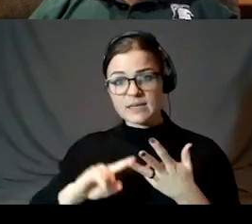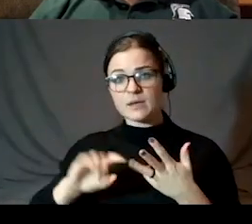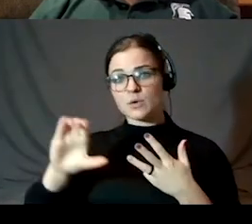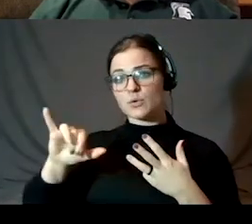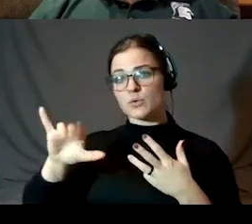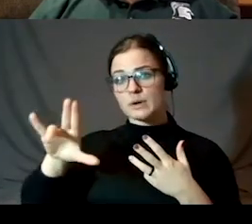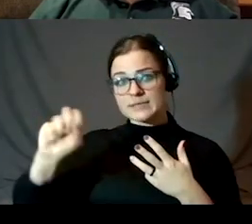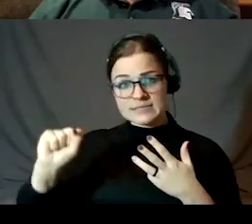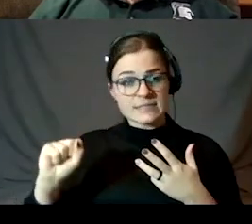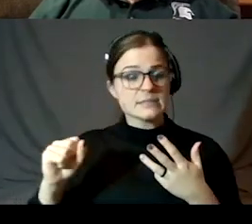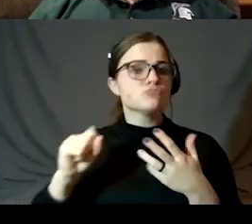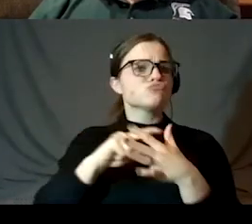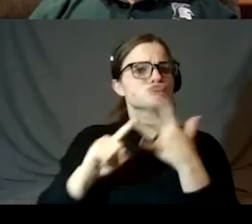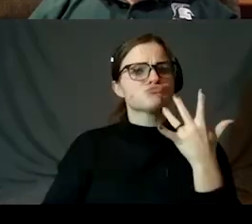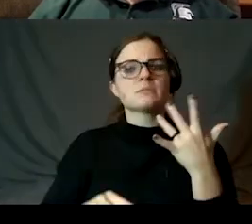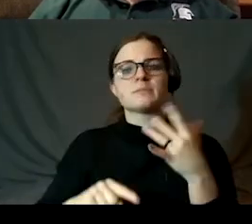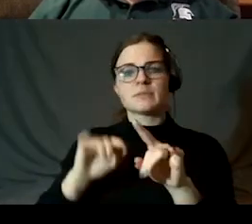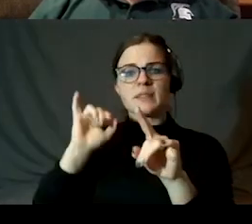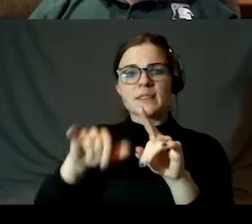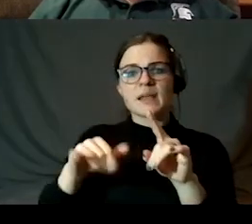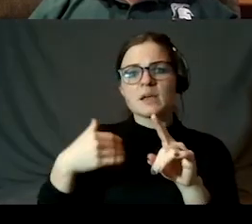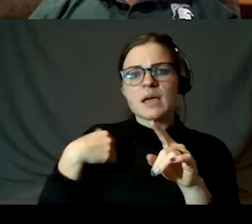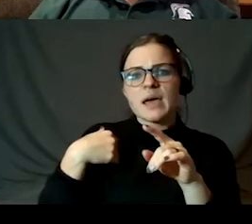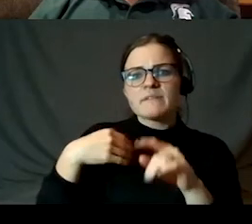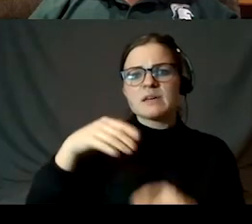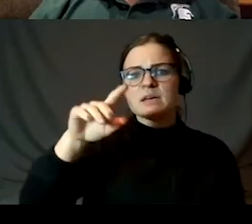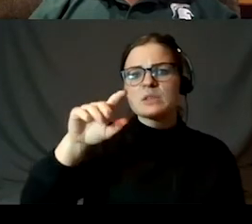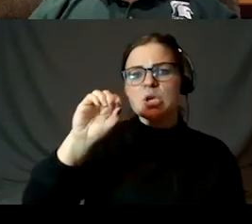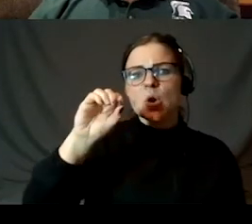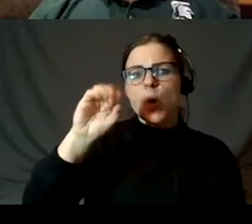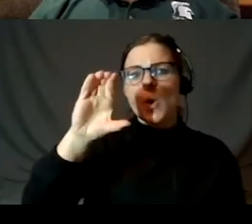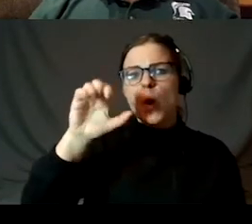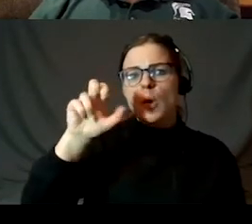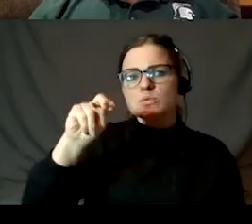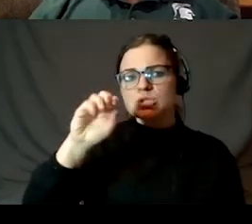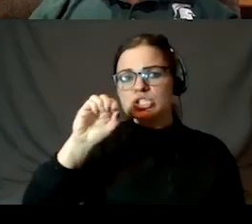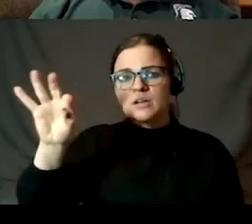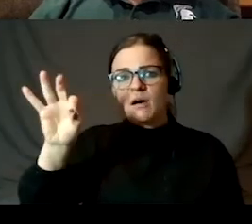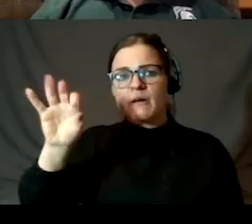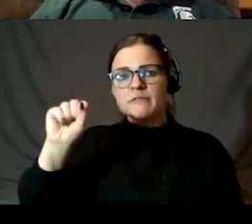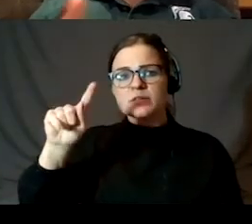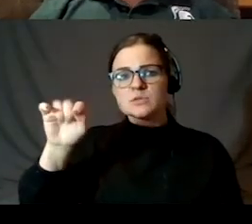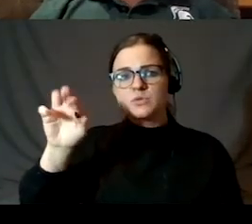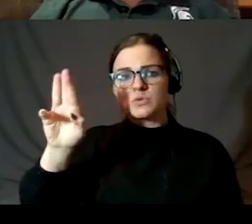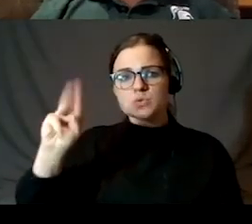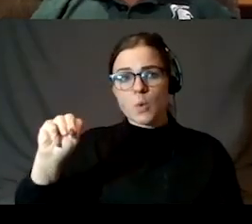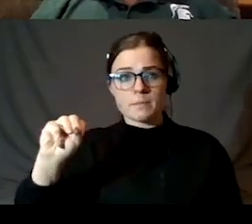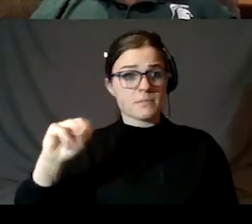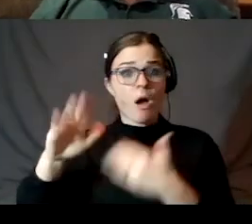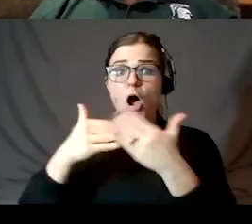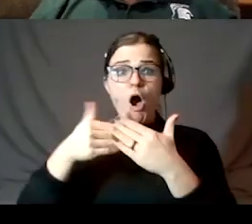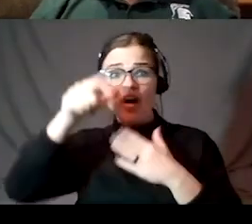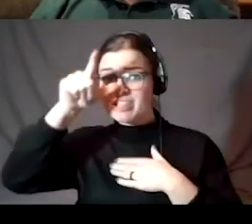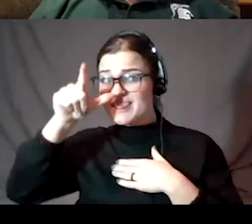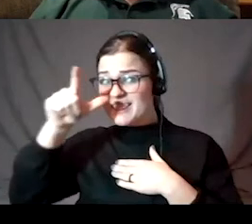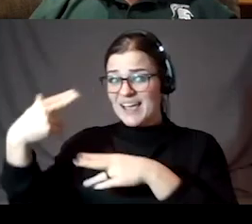thing here is oceanus procularum, the ocean of storms. All of these have Latin names because Latin was the language of